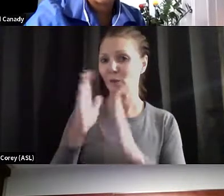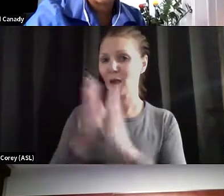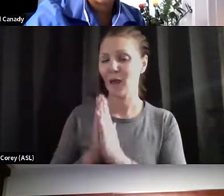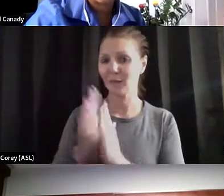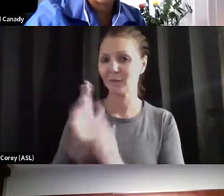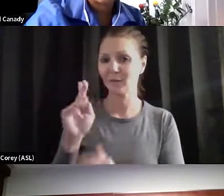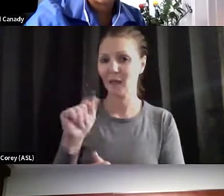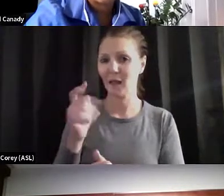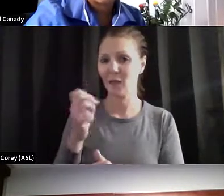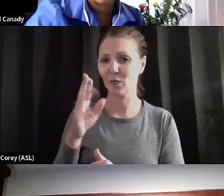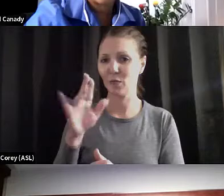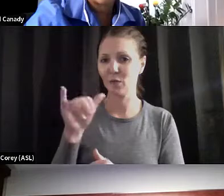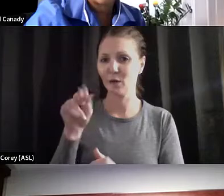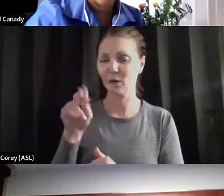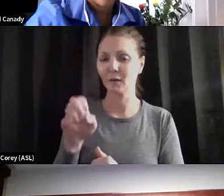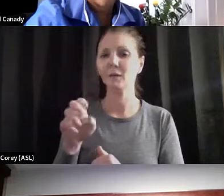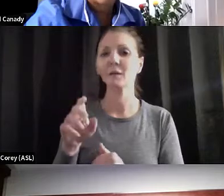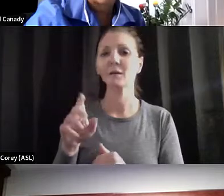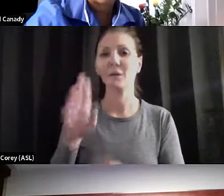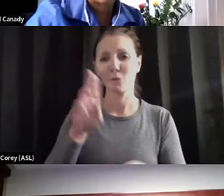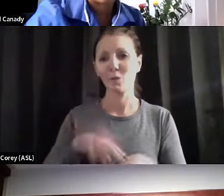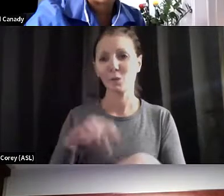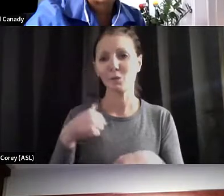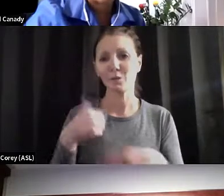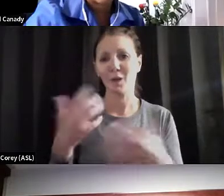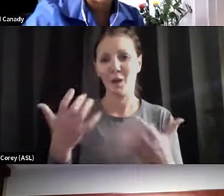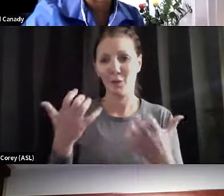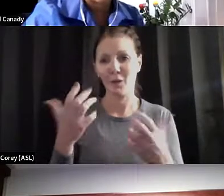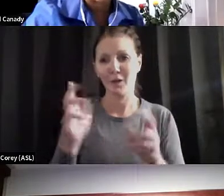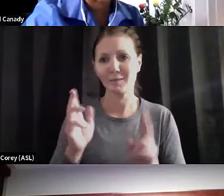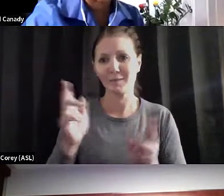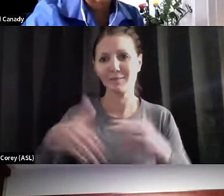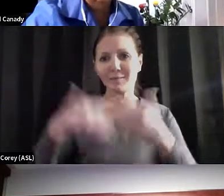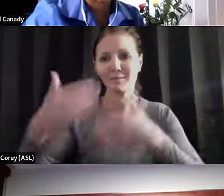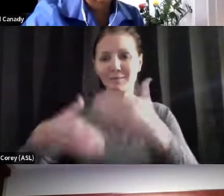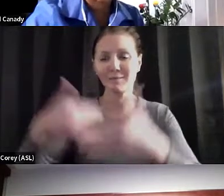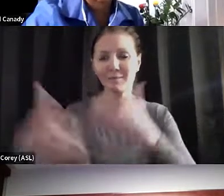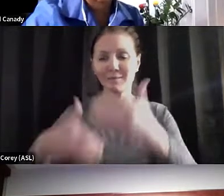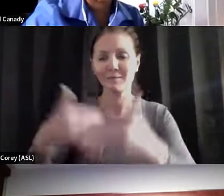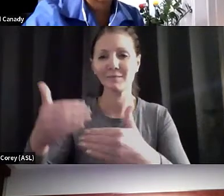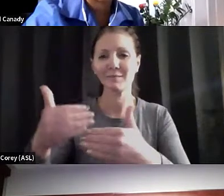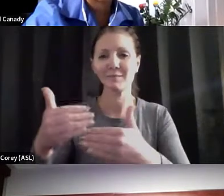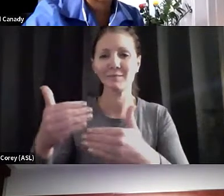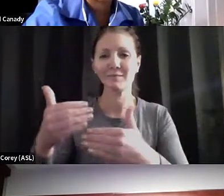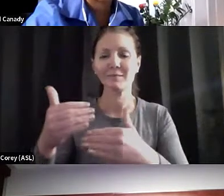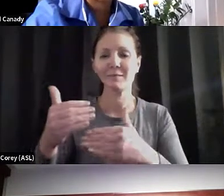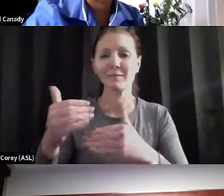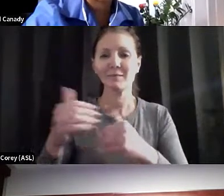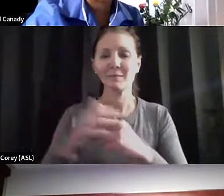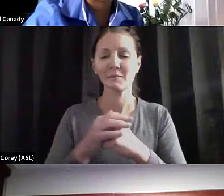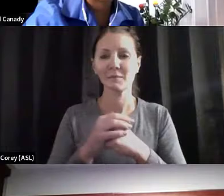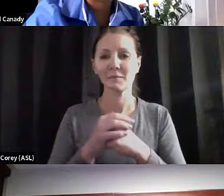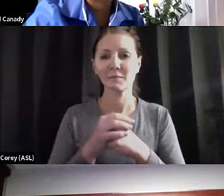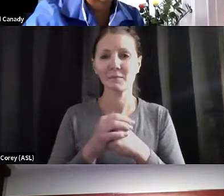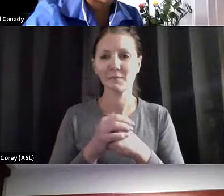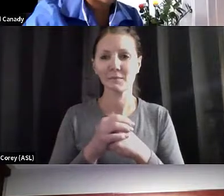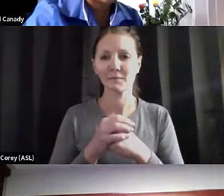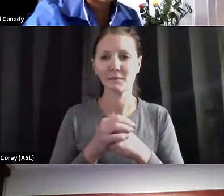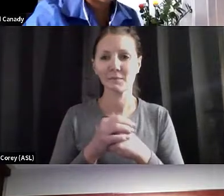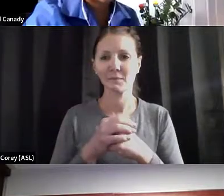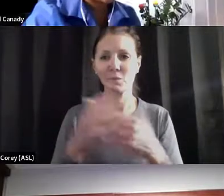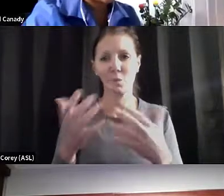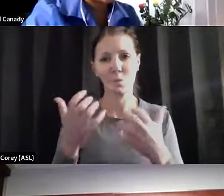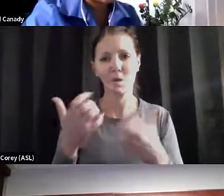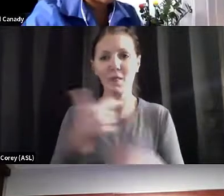obviously, we all want to get things done more quickly. And we would want to have these vaccines